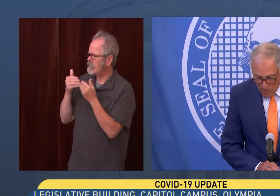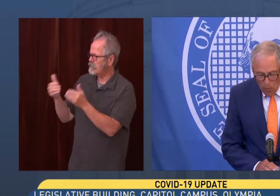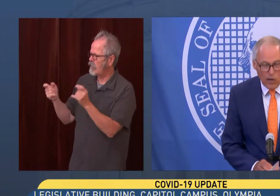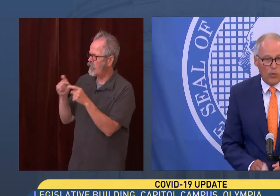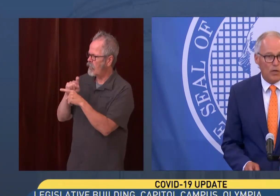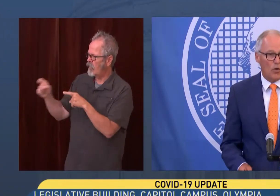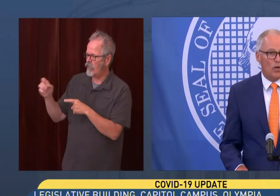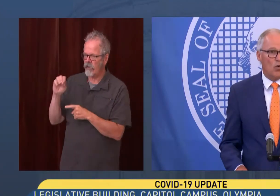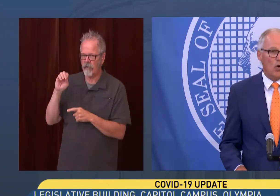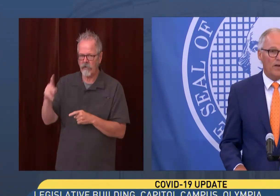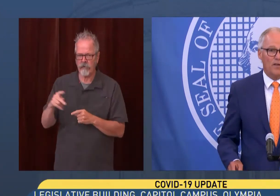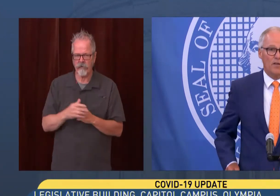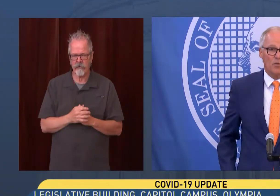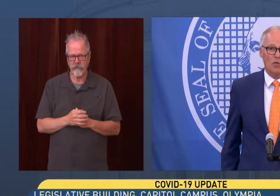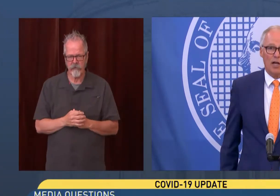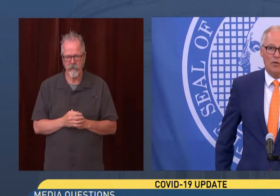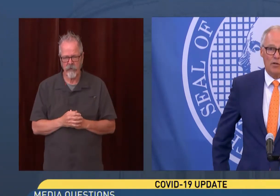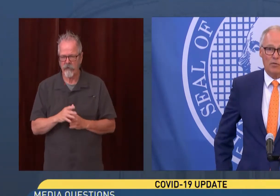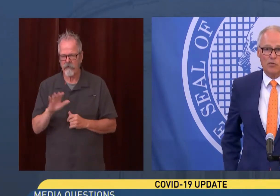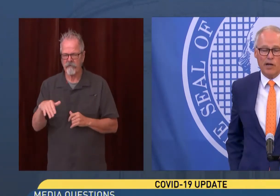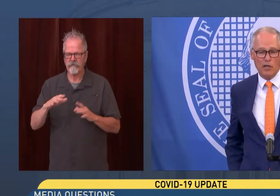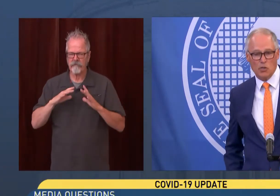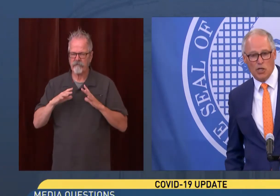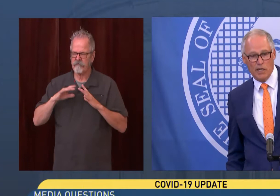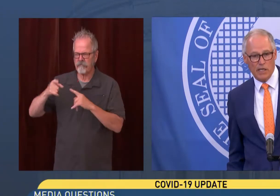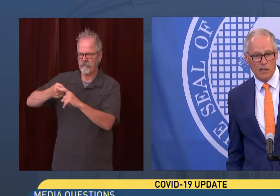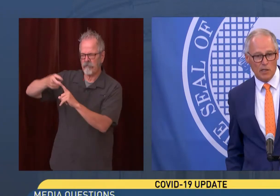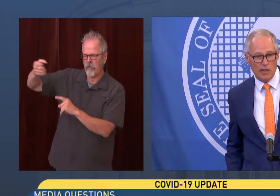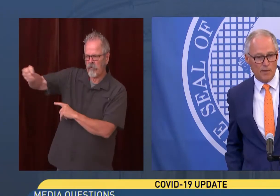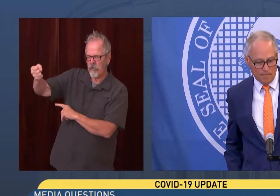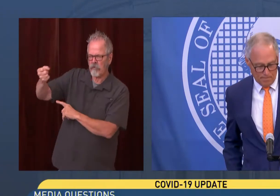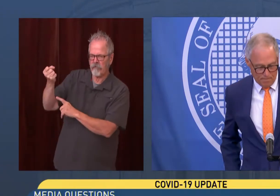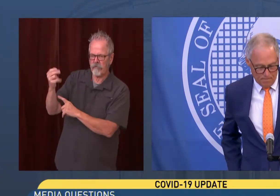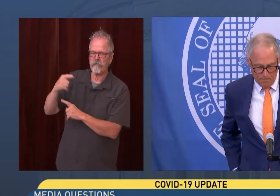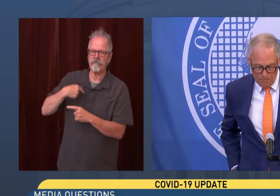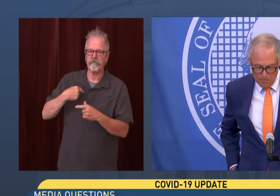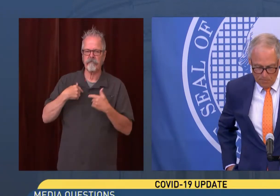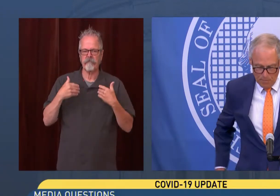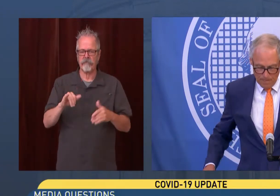With that, why don't we go to questions, and we'll try Dr. Shaw again a little later.